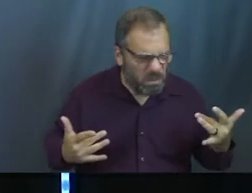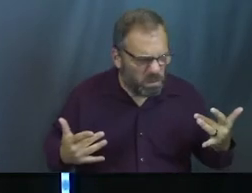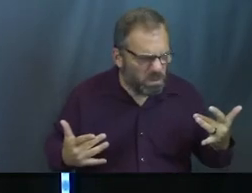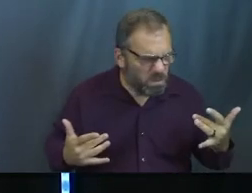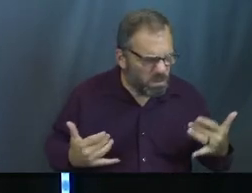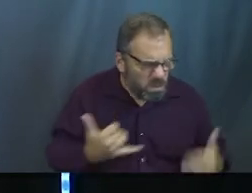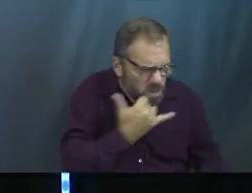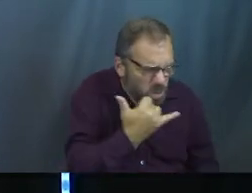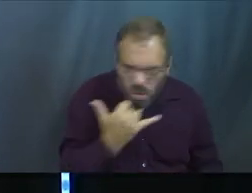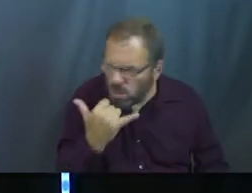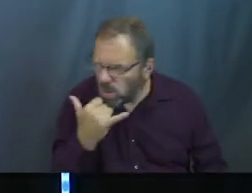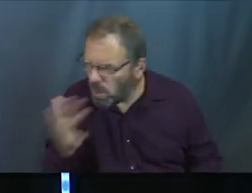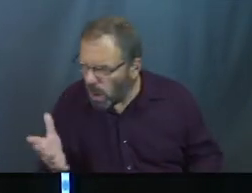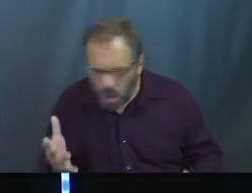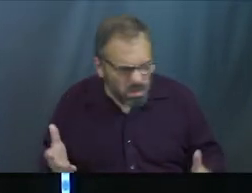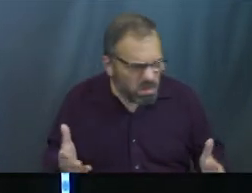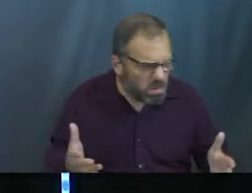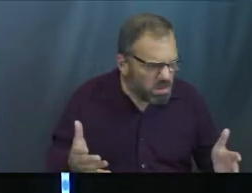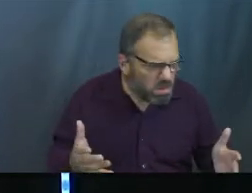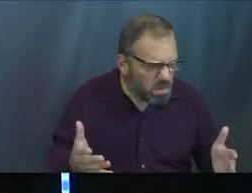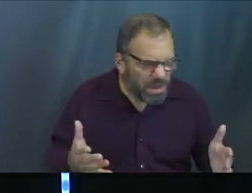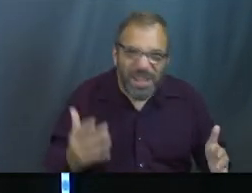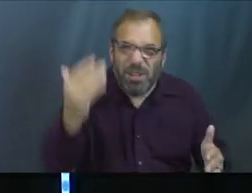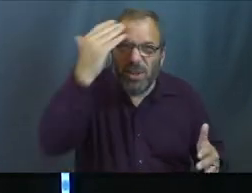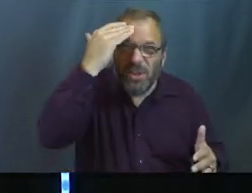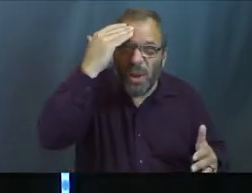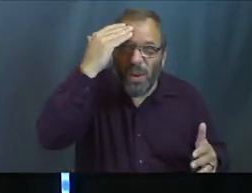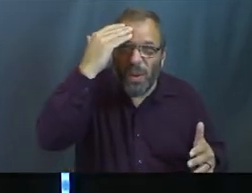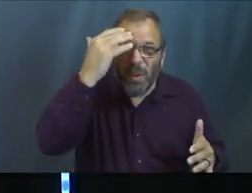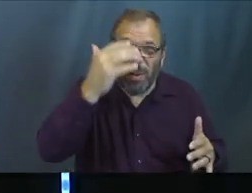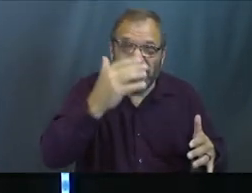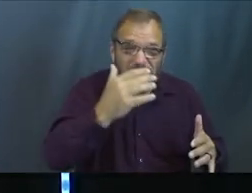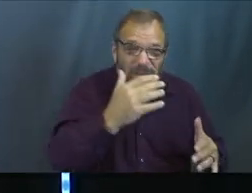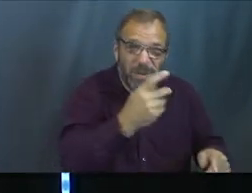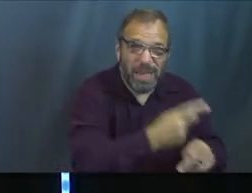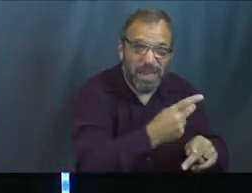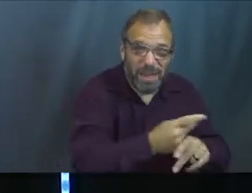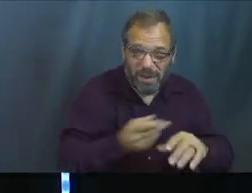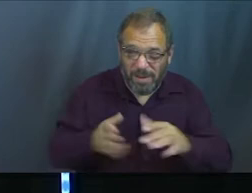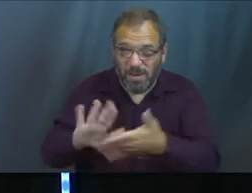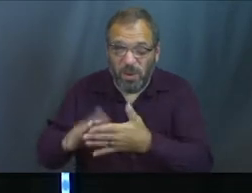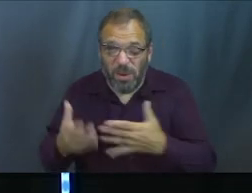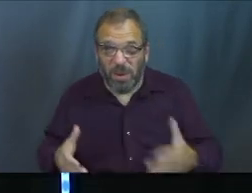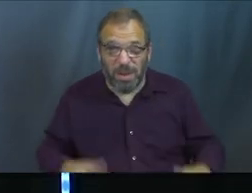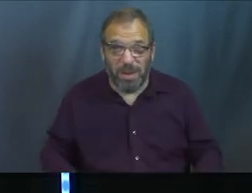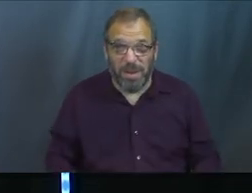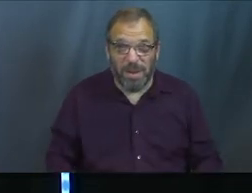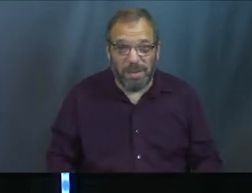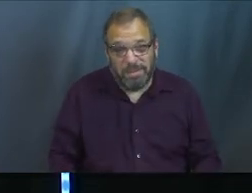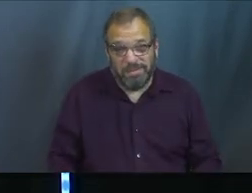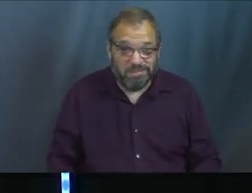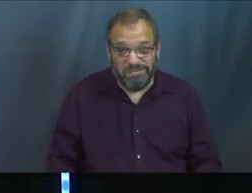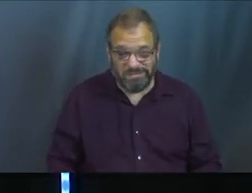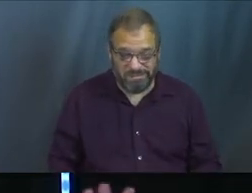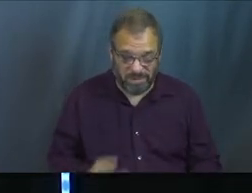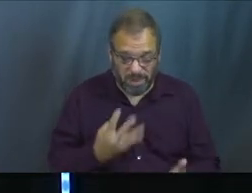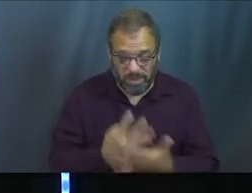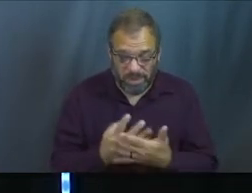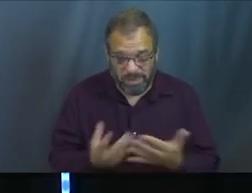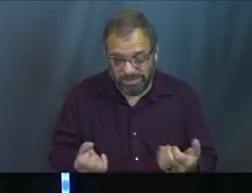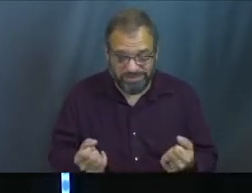look so sad? Just like, if you're the cupbearer or the baker, you're like, prison?